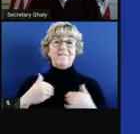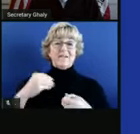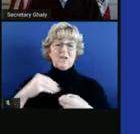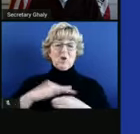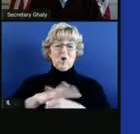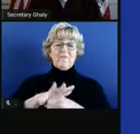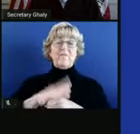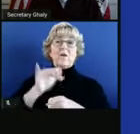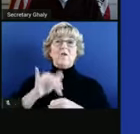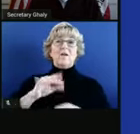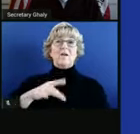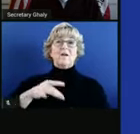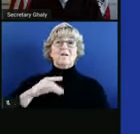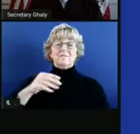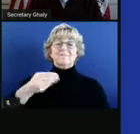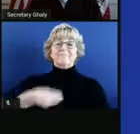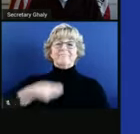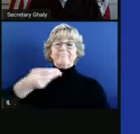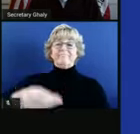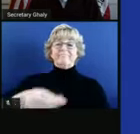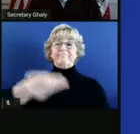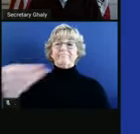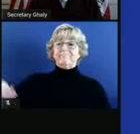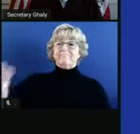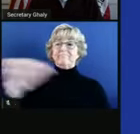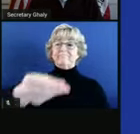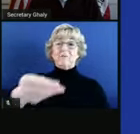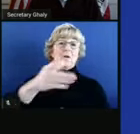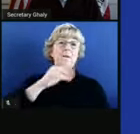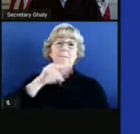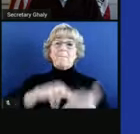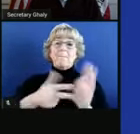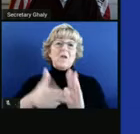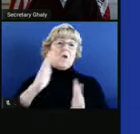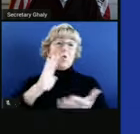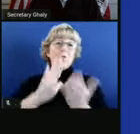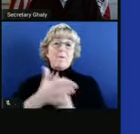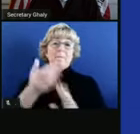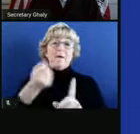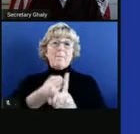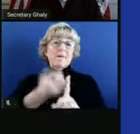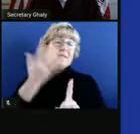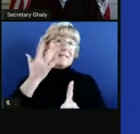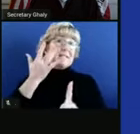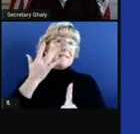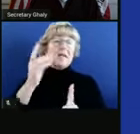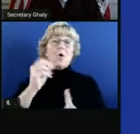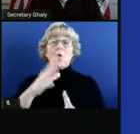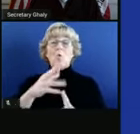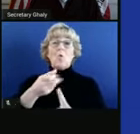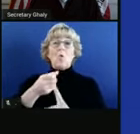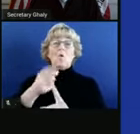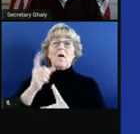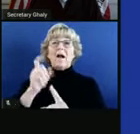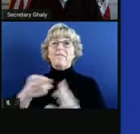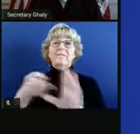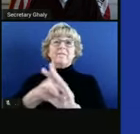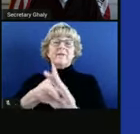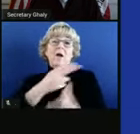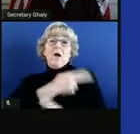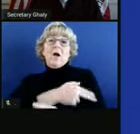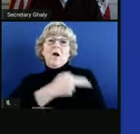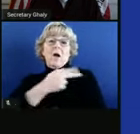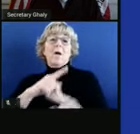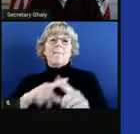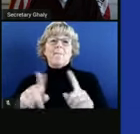could easily transmit it. Doesn't mean that you're going to become sick. Doesn't mean that you're going to need the hospital. But it does mean that you